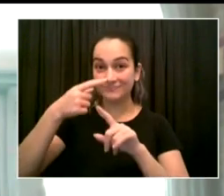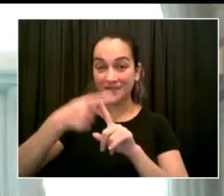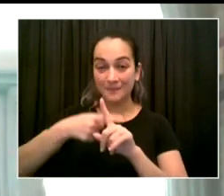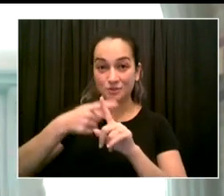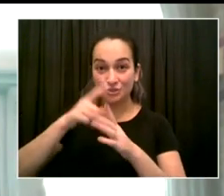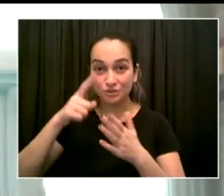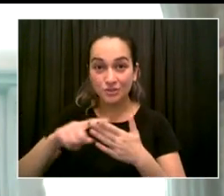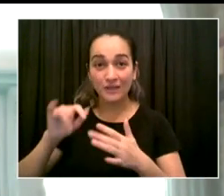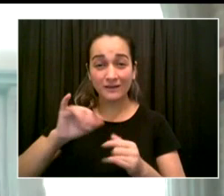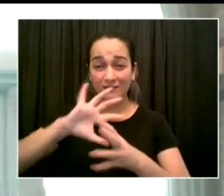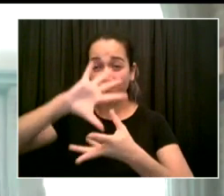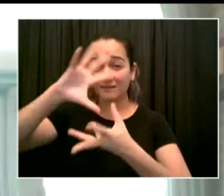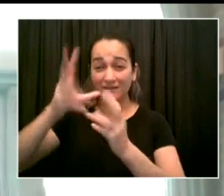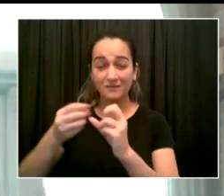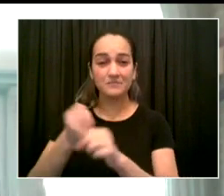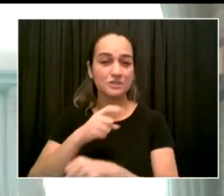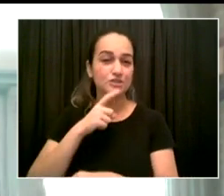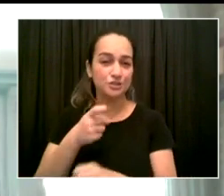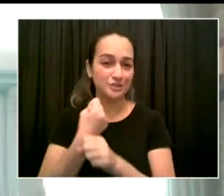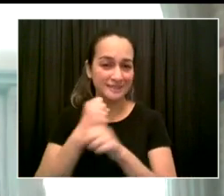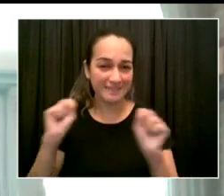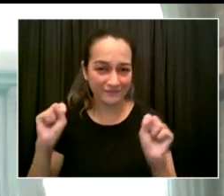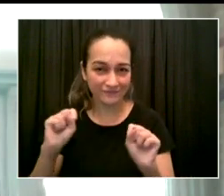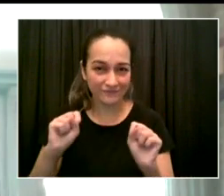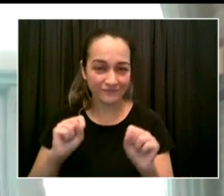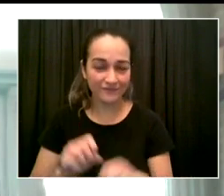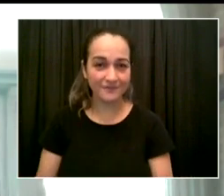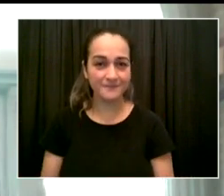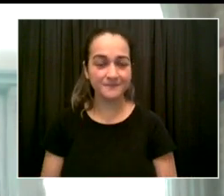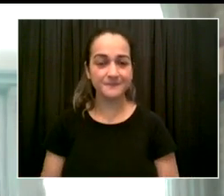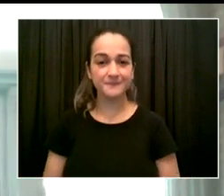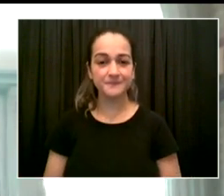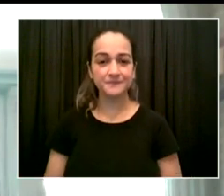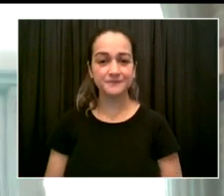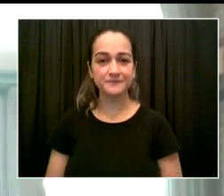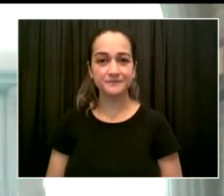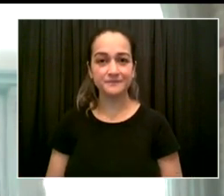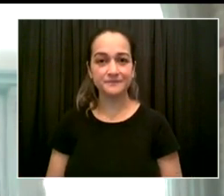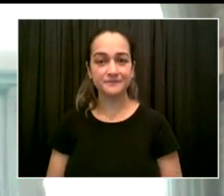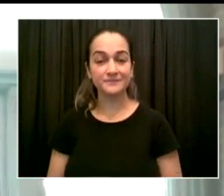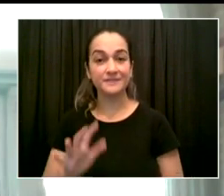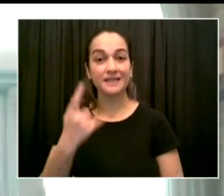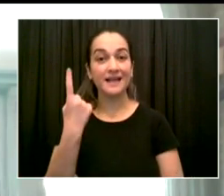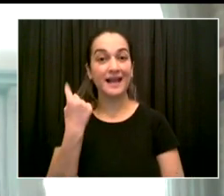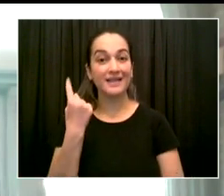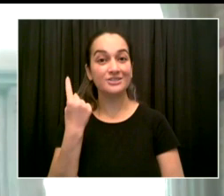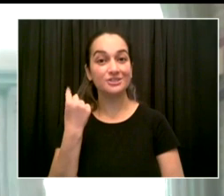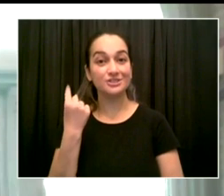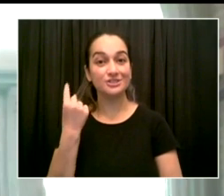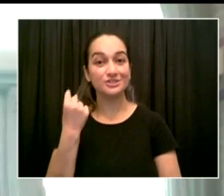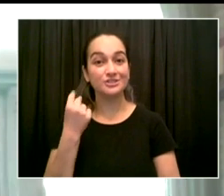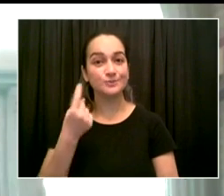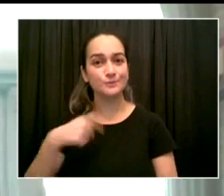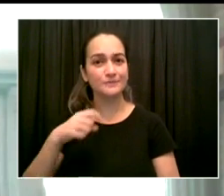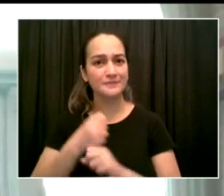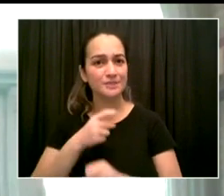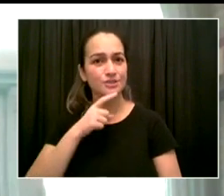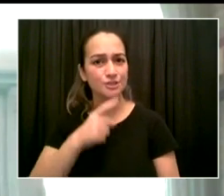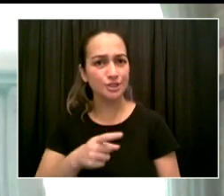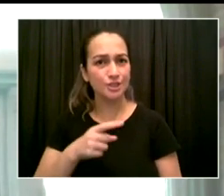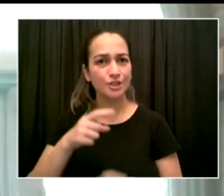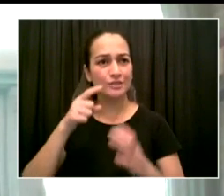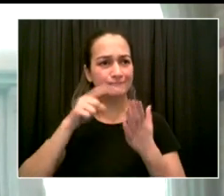surveyed every room and building across the city to identify any repairs that needed to be made. Our incredible